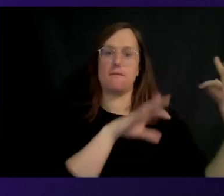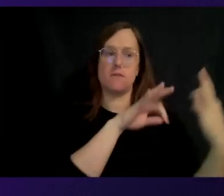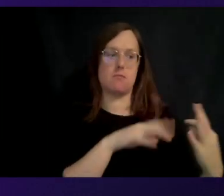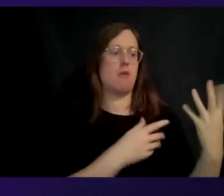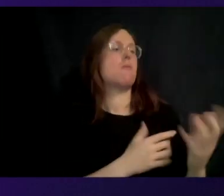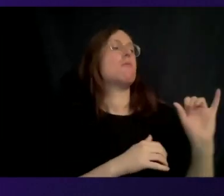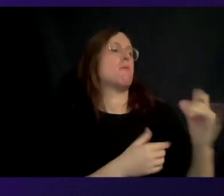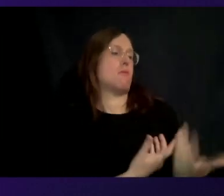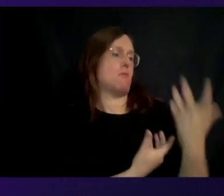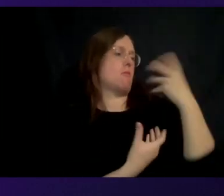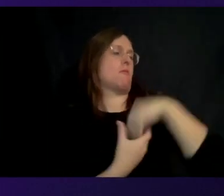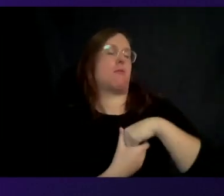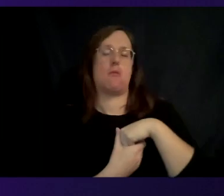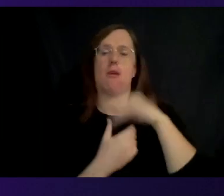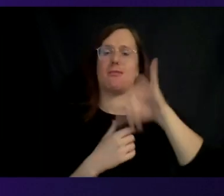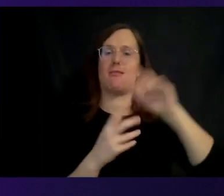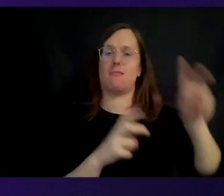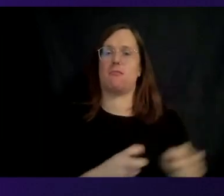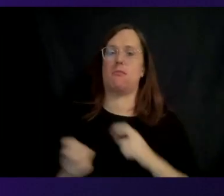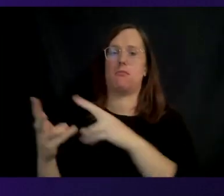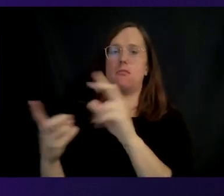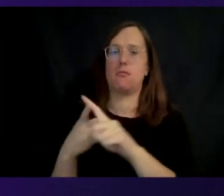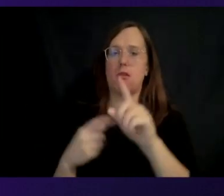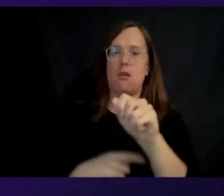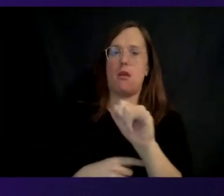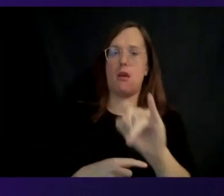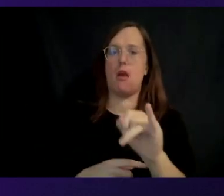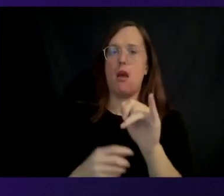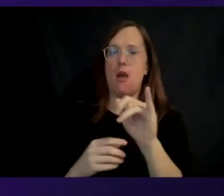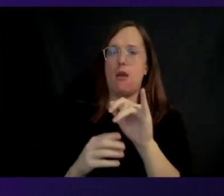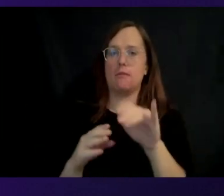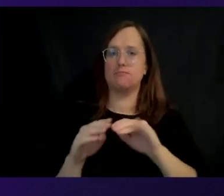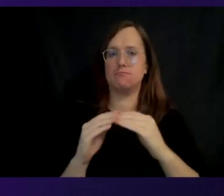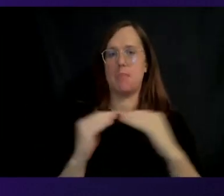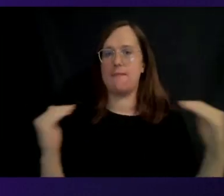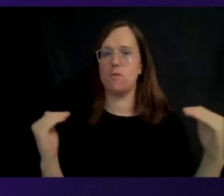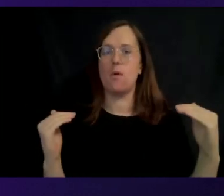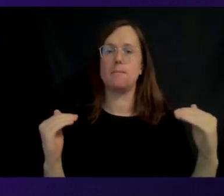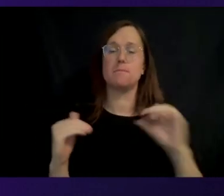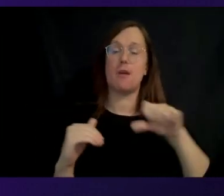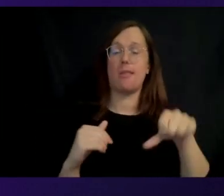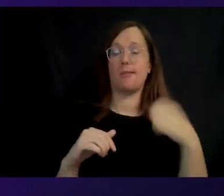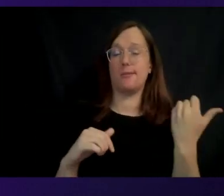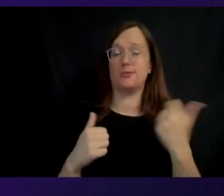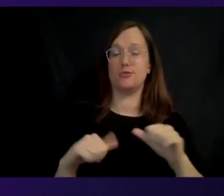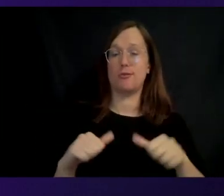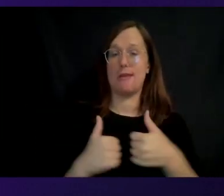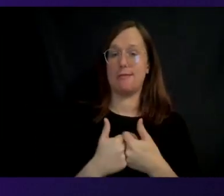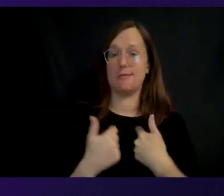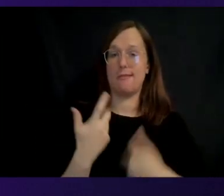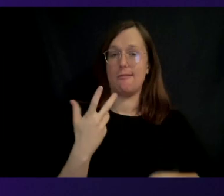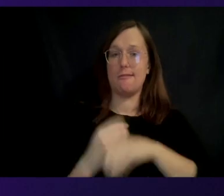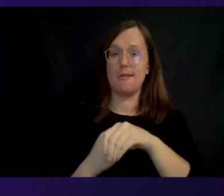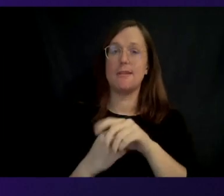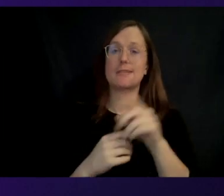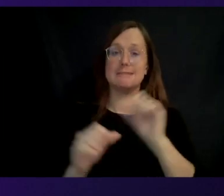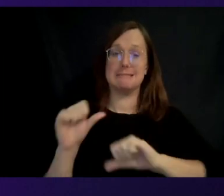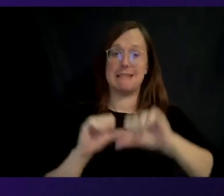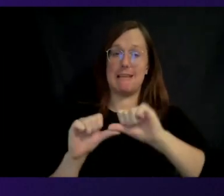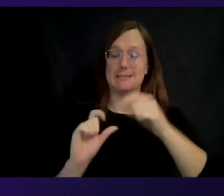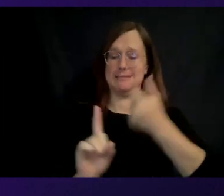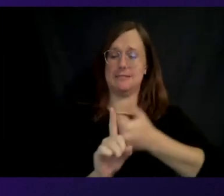to our AI platforms. The other challenge I have is the science of machine learning is moving so fast.